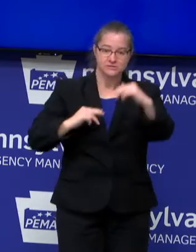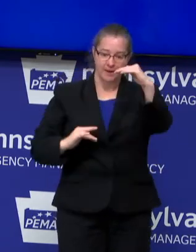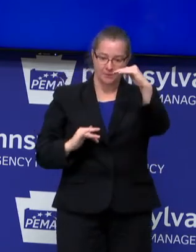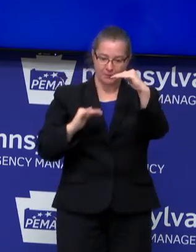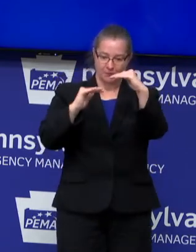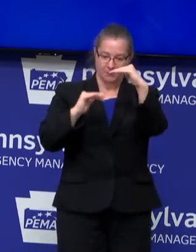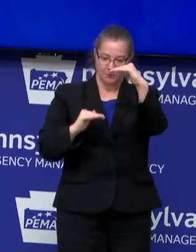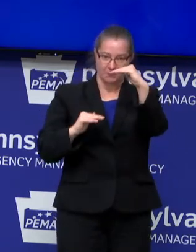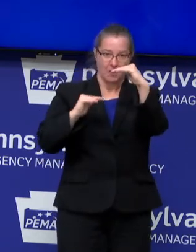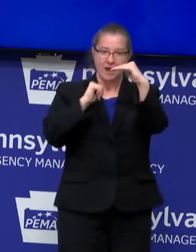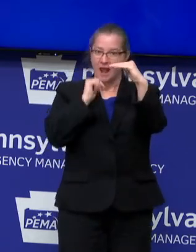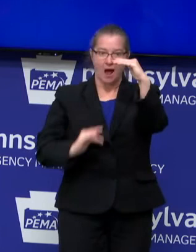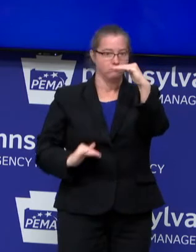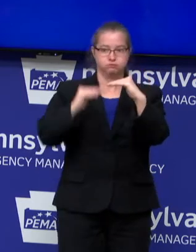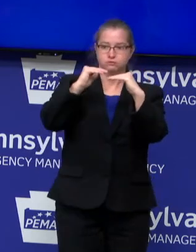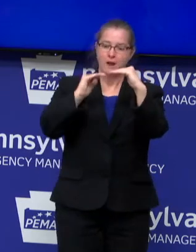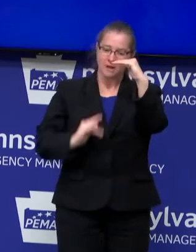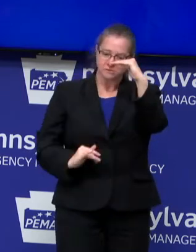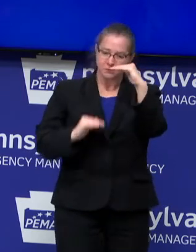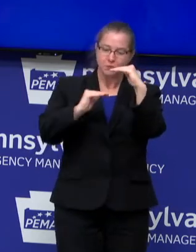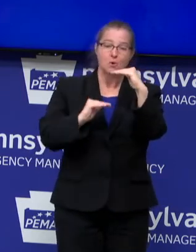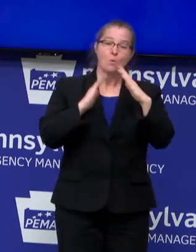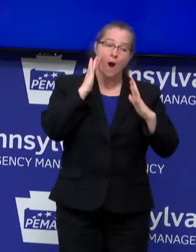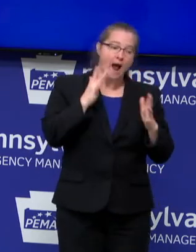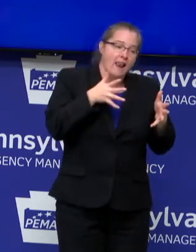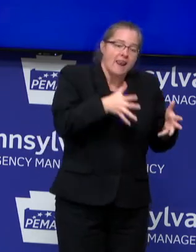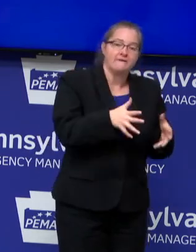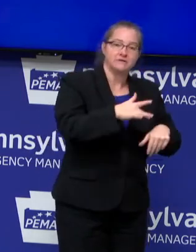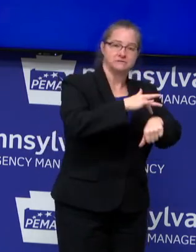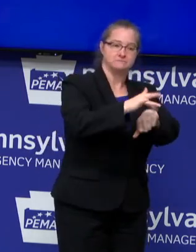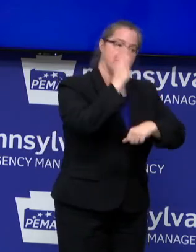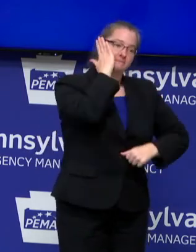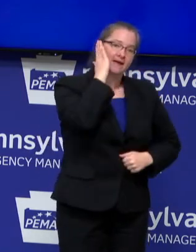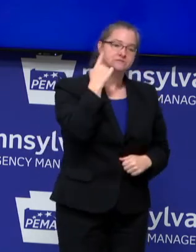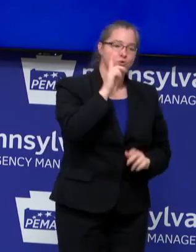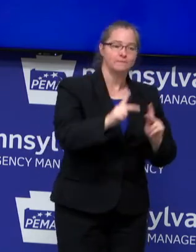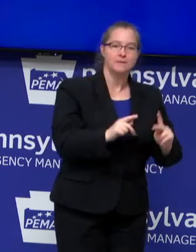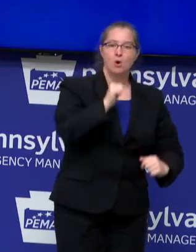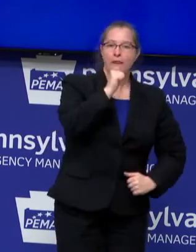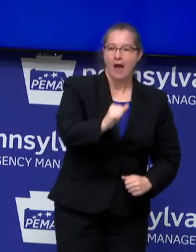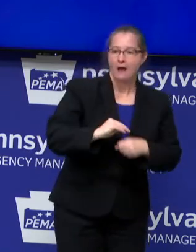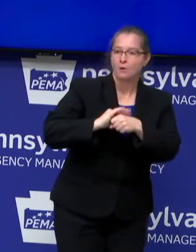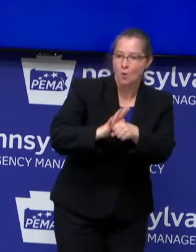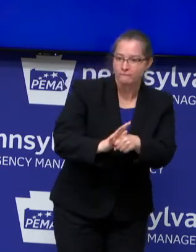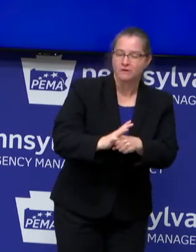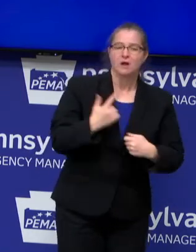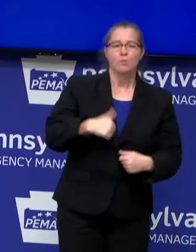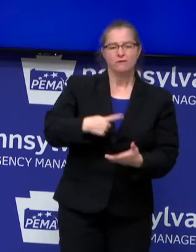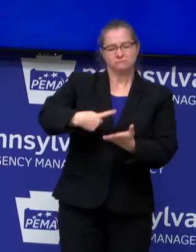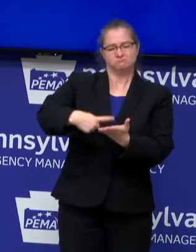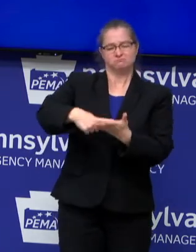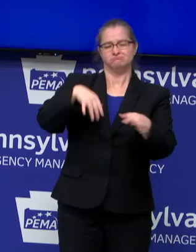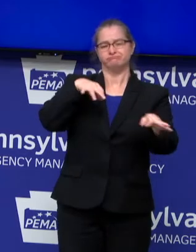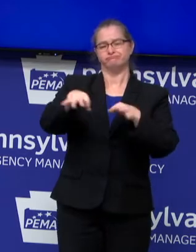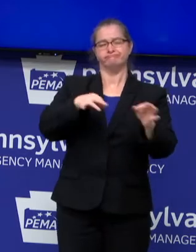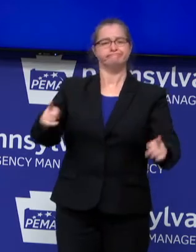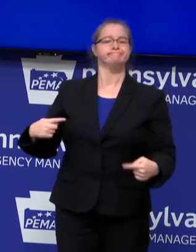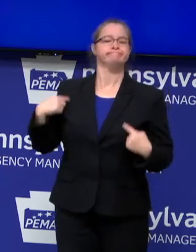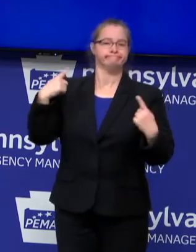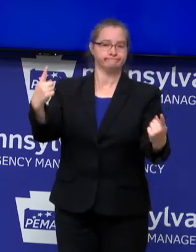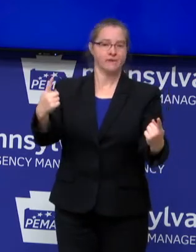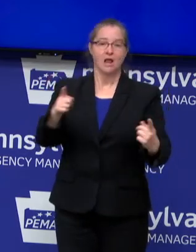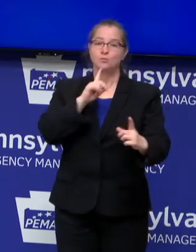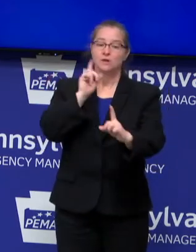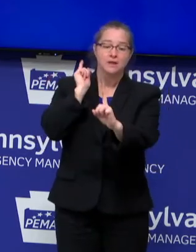for COVID patients and for non-COVID patients. And you know what to do. We've been talking about this for a long period of time. It's about